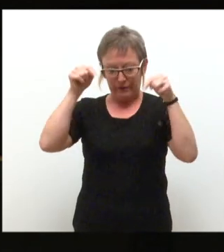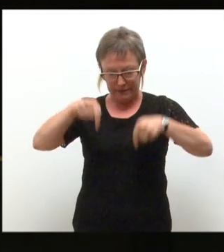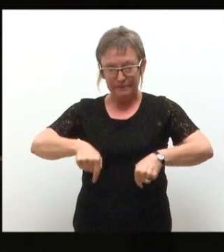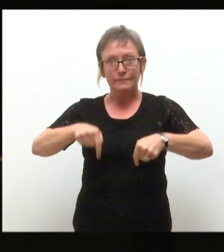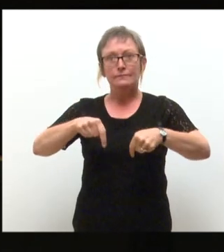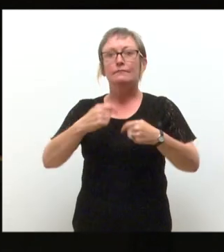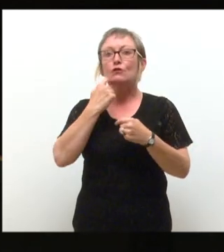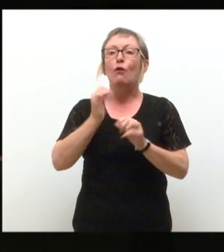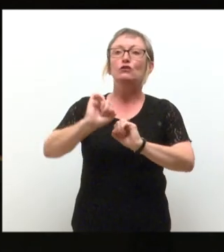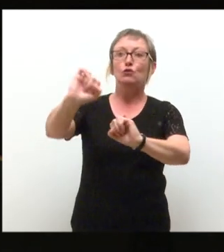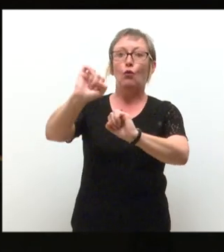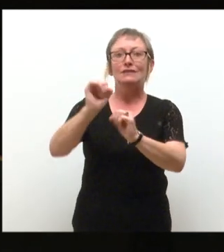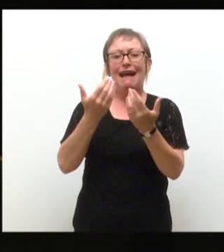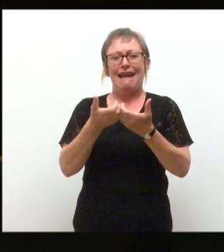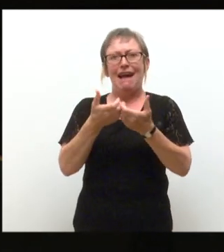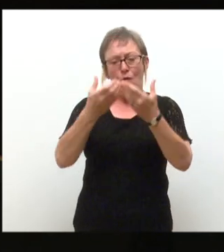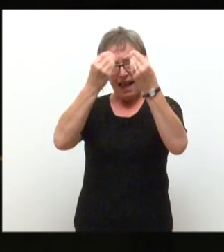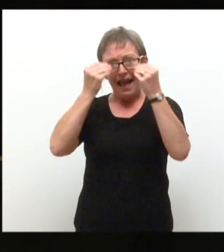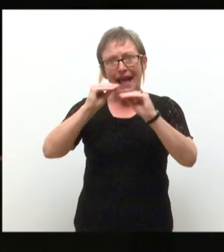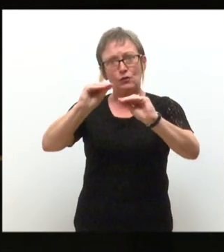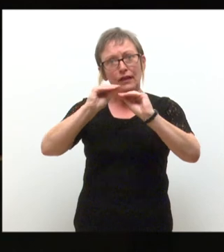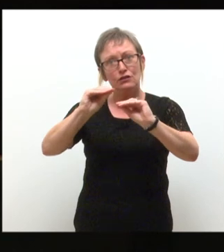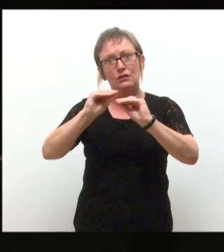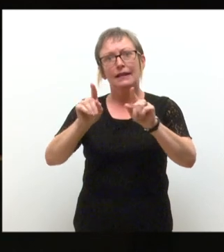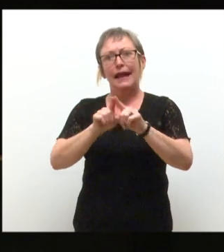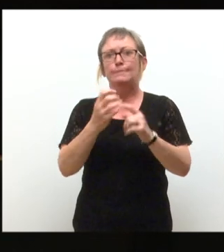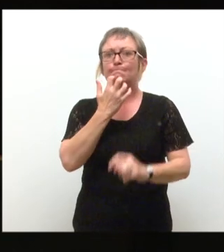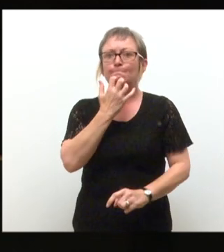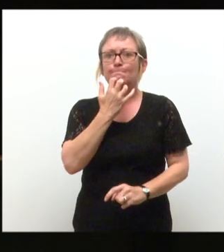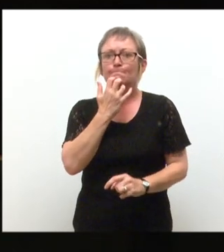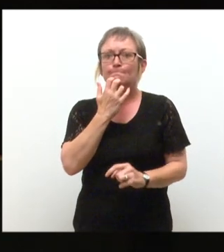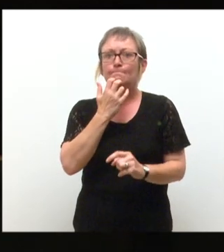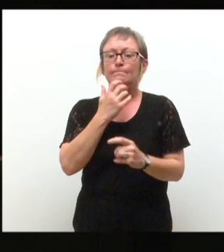through education, yes, and your tenacity to overcome adversity.